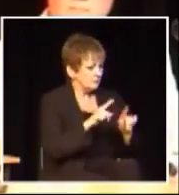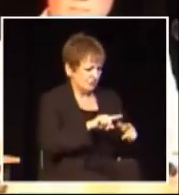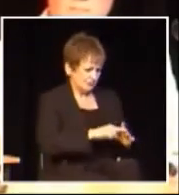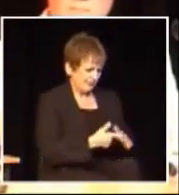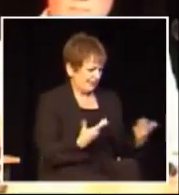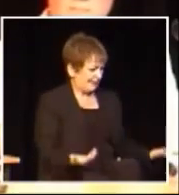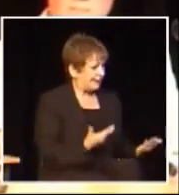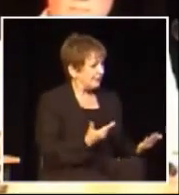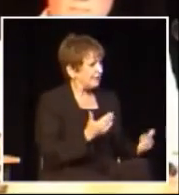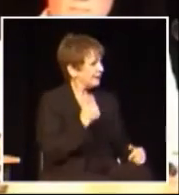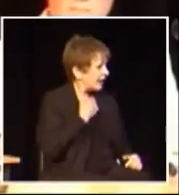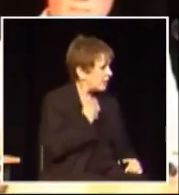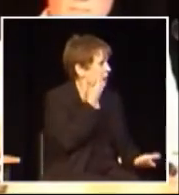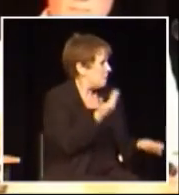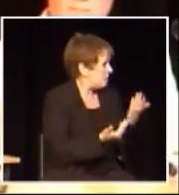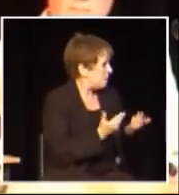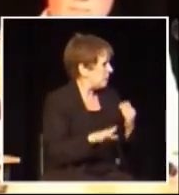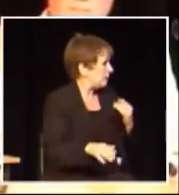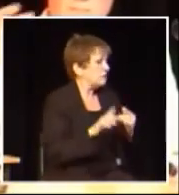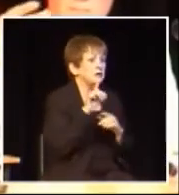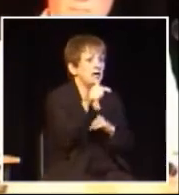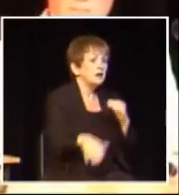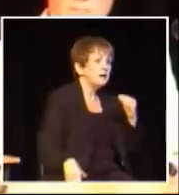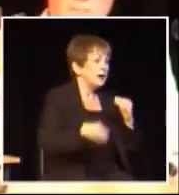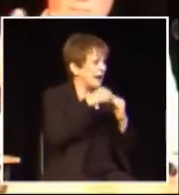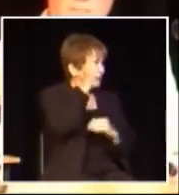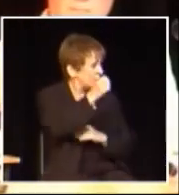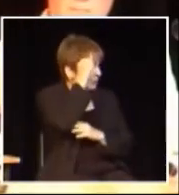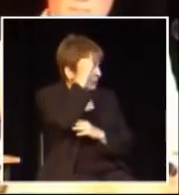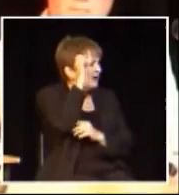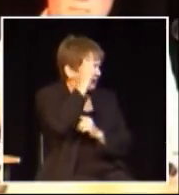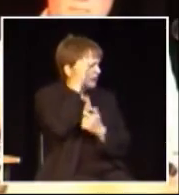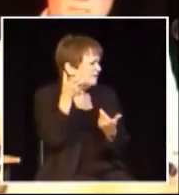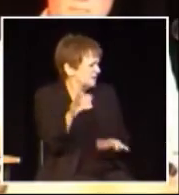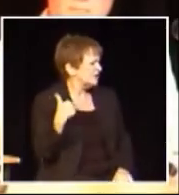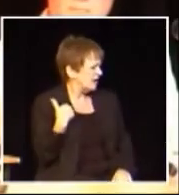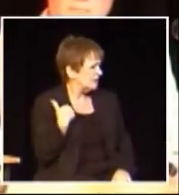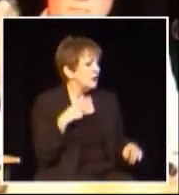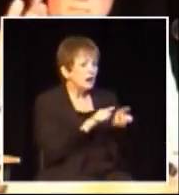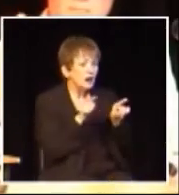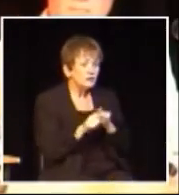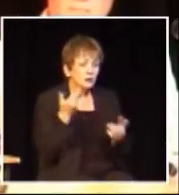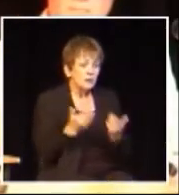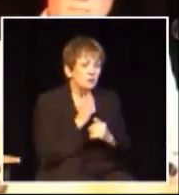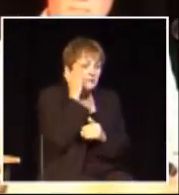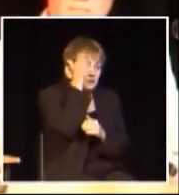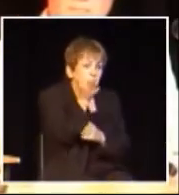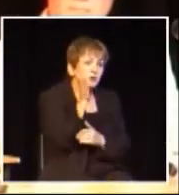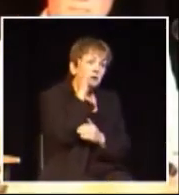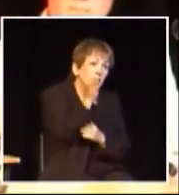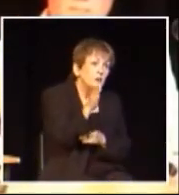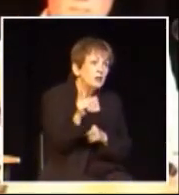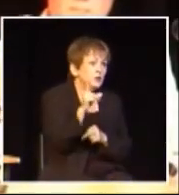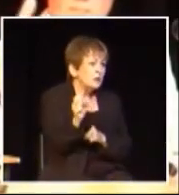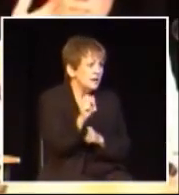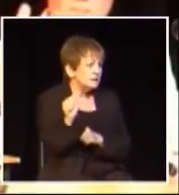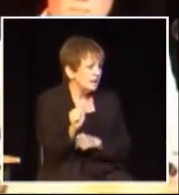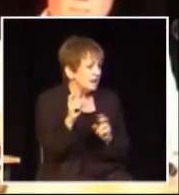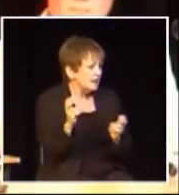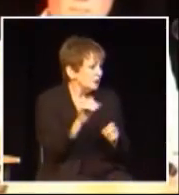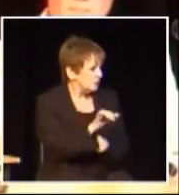starting with Canada possibly and then taking in Europe as it already has it and perhaps the US as well.